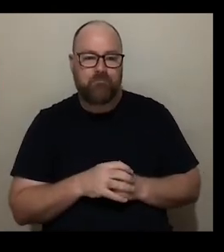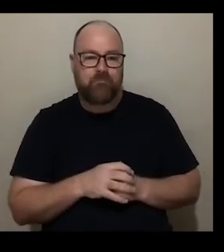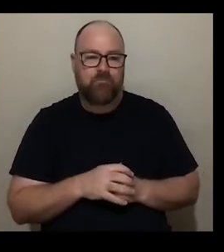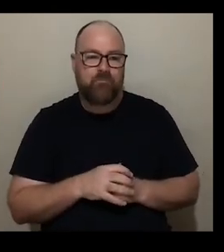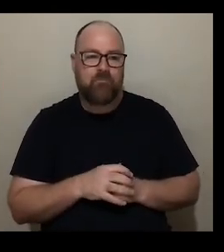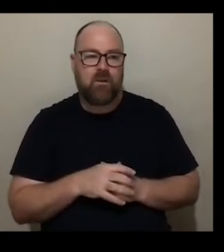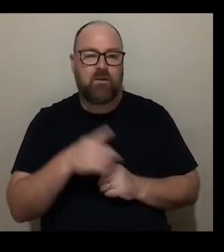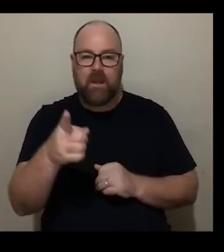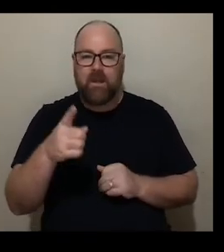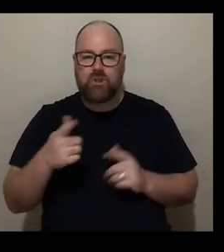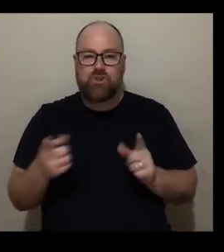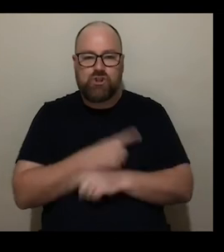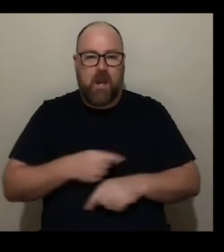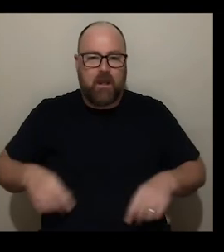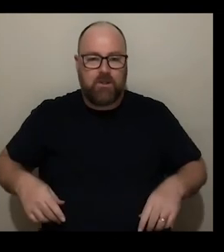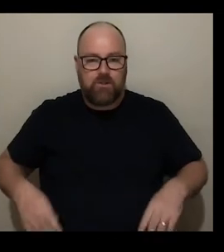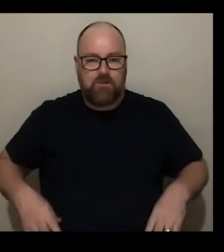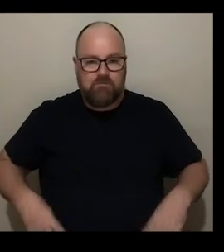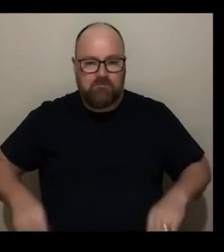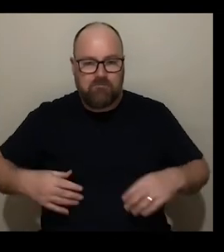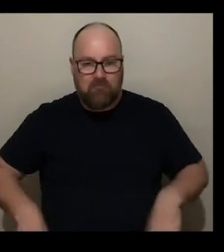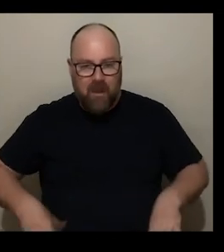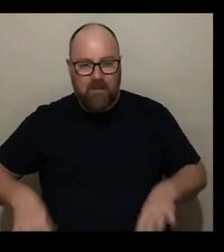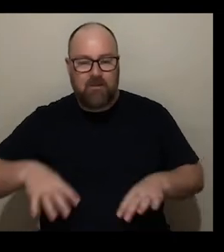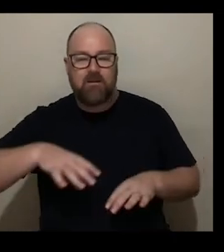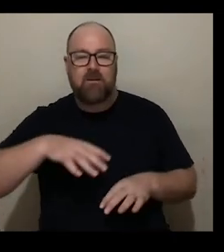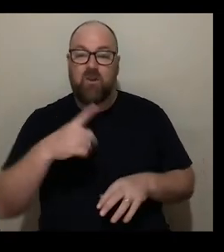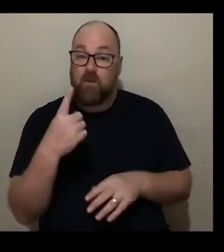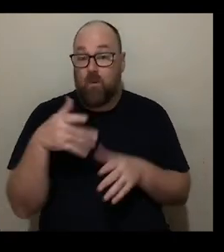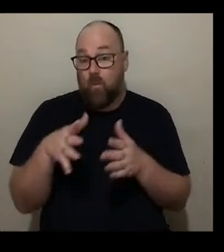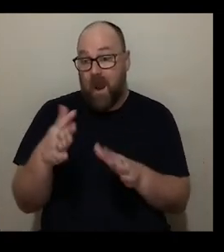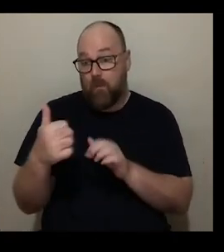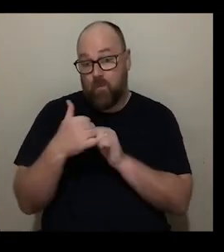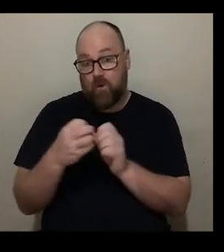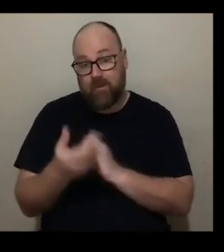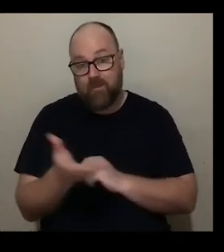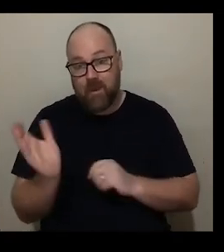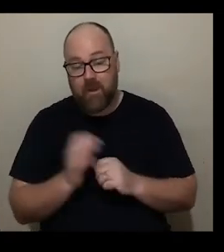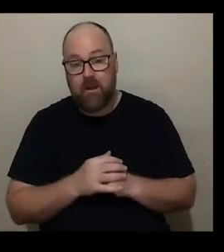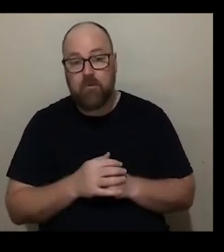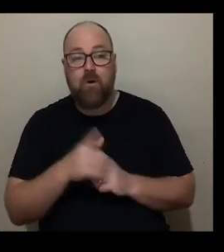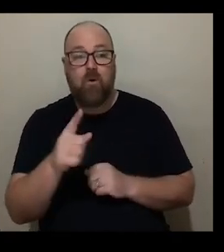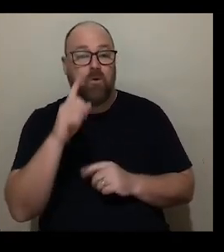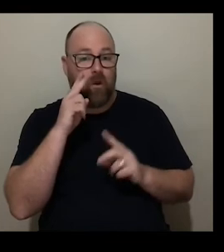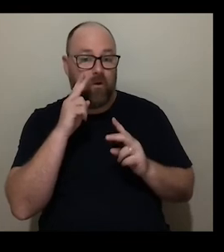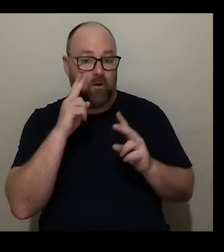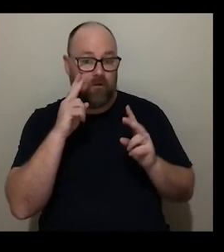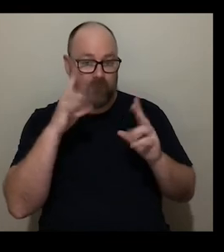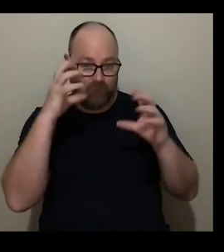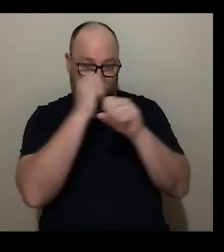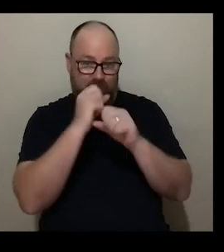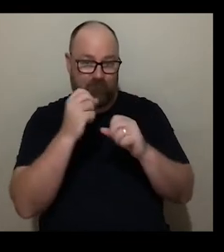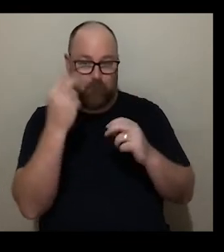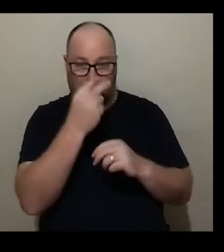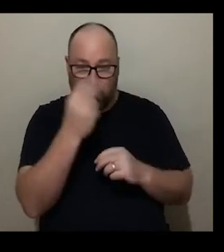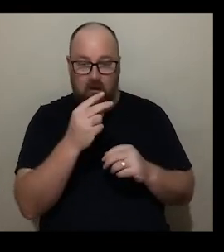facility and so on so that's one way in which we've worked with disabled artists um we've also worked with visually impaired artist sally booth